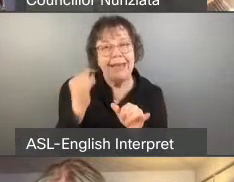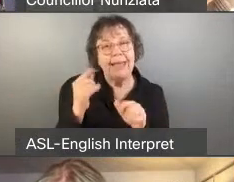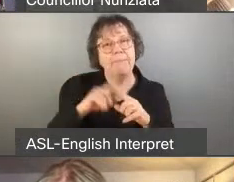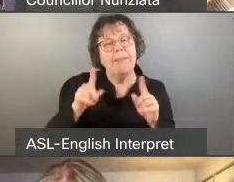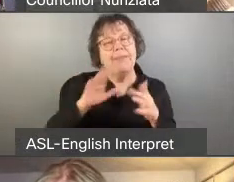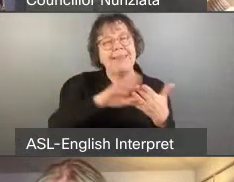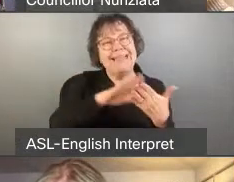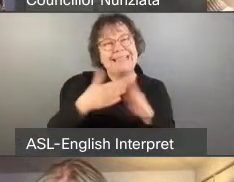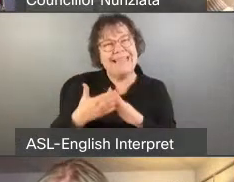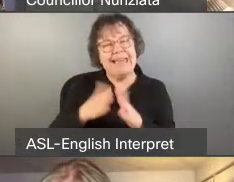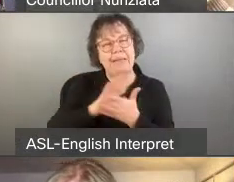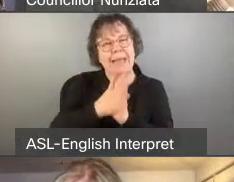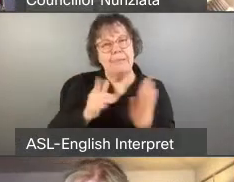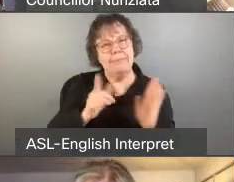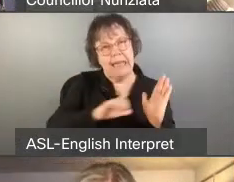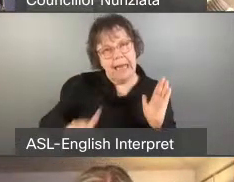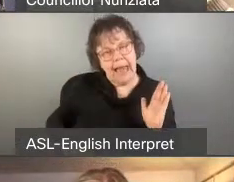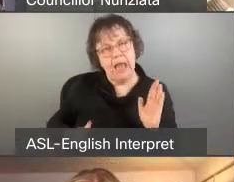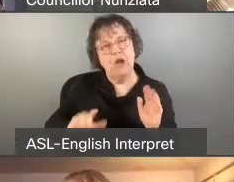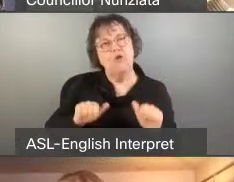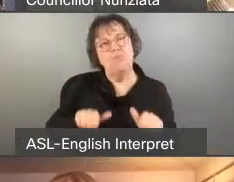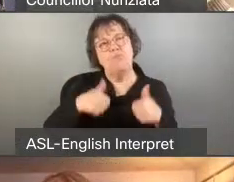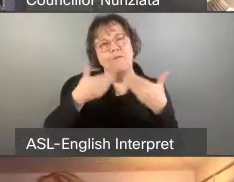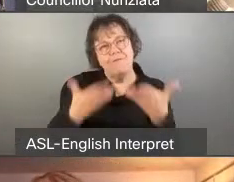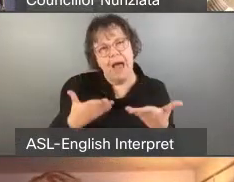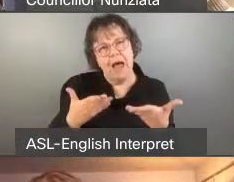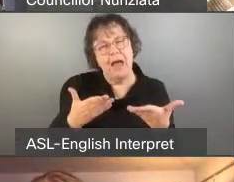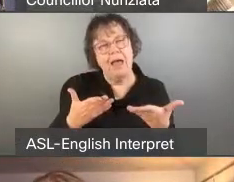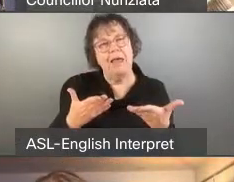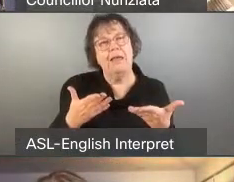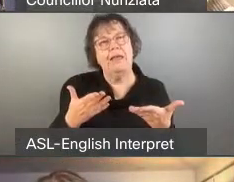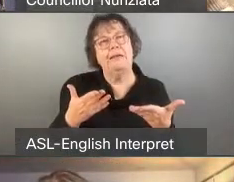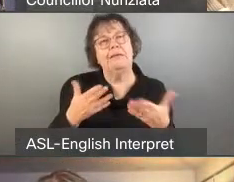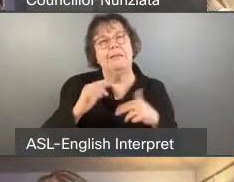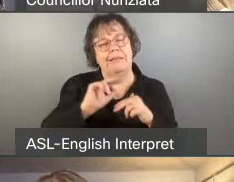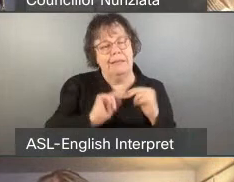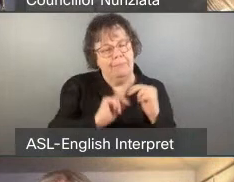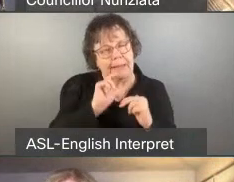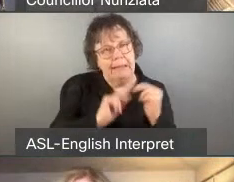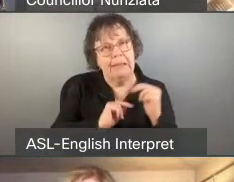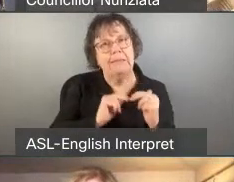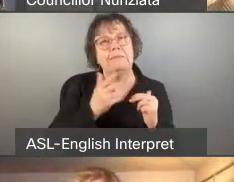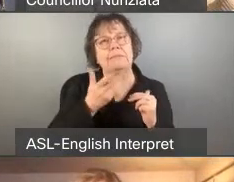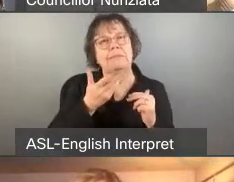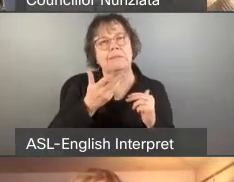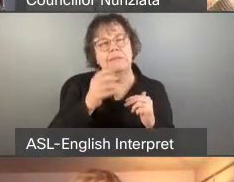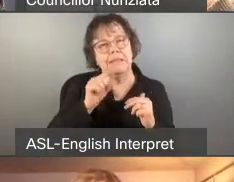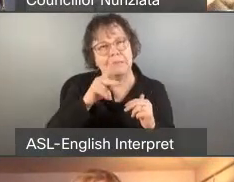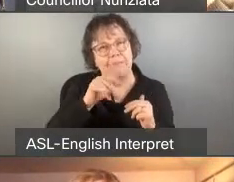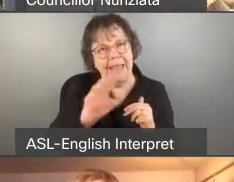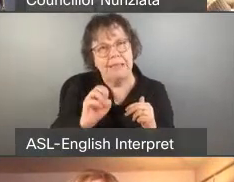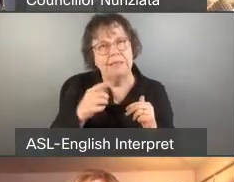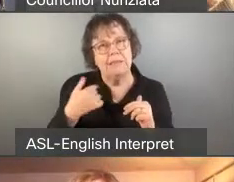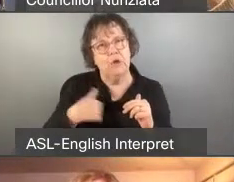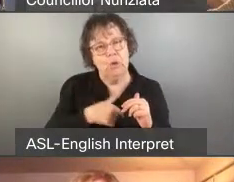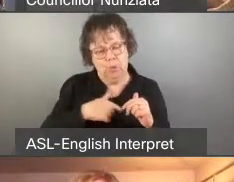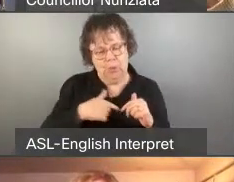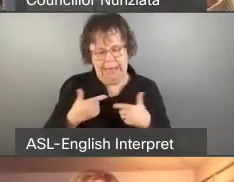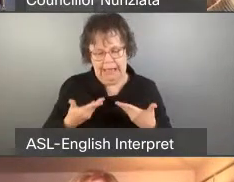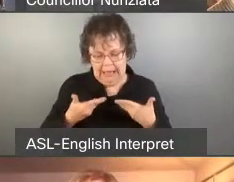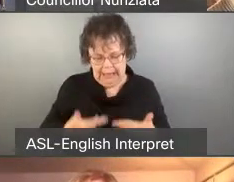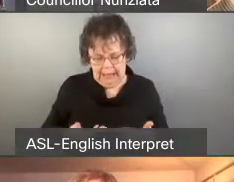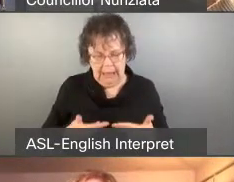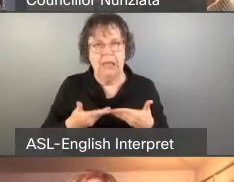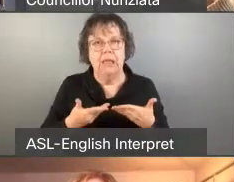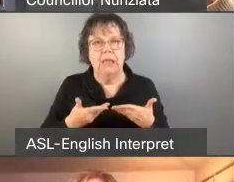providing the space. And rather than us being restaurants, we are the agents of good that will use your space in